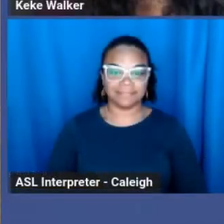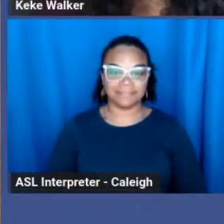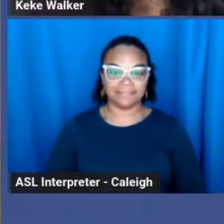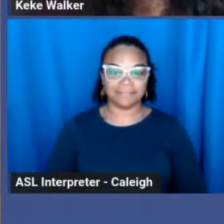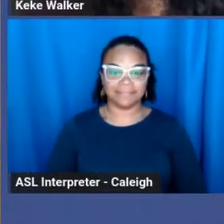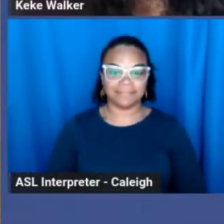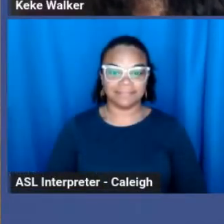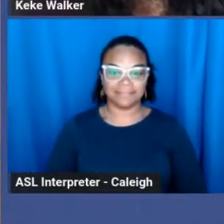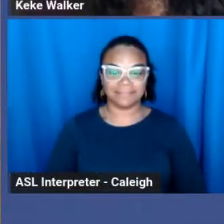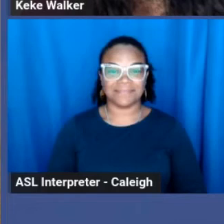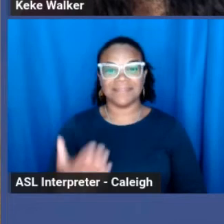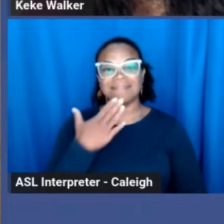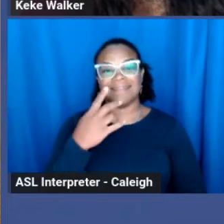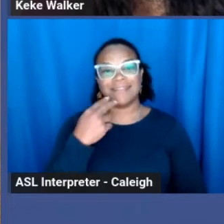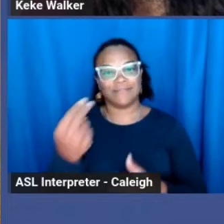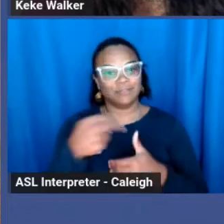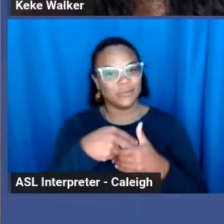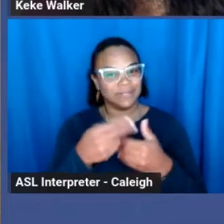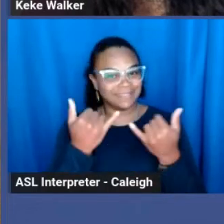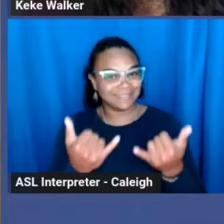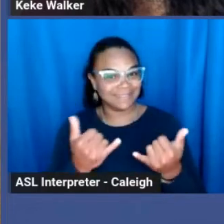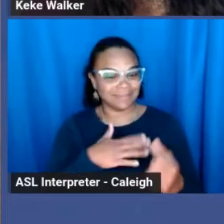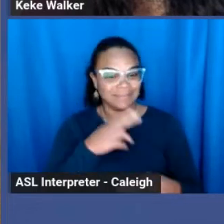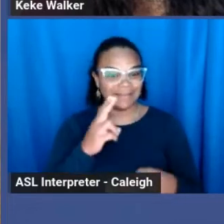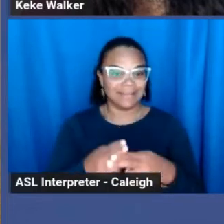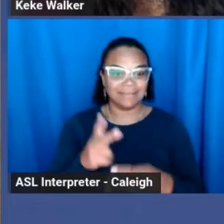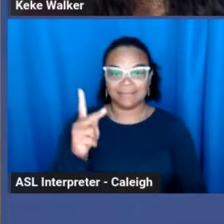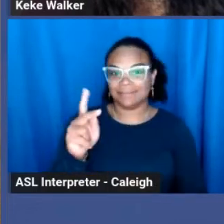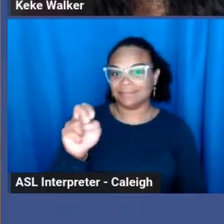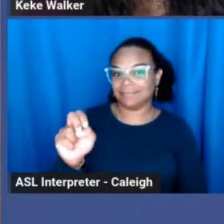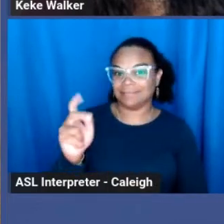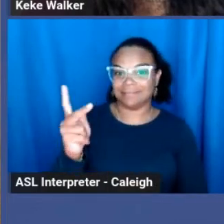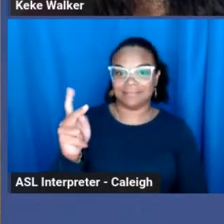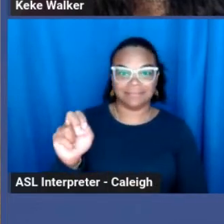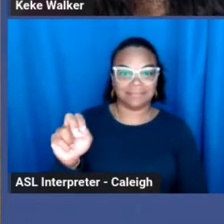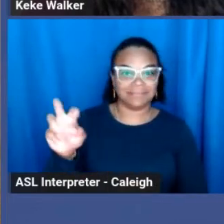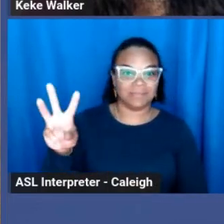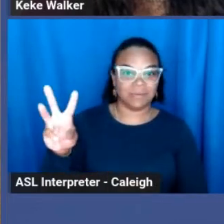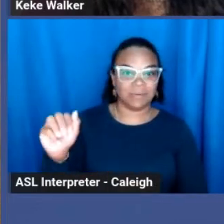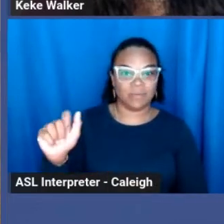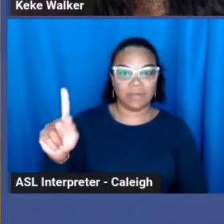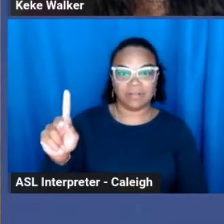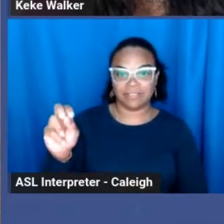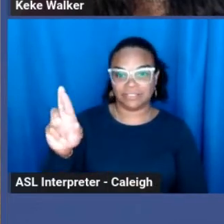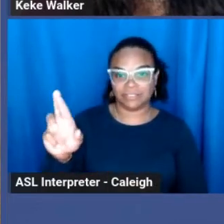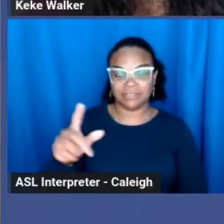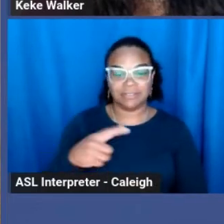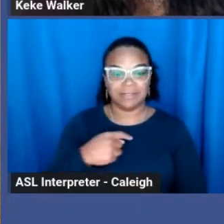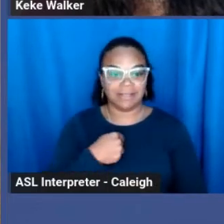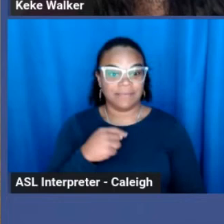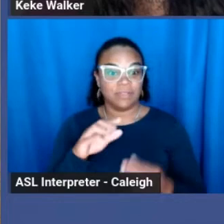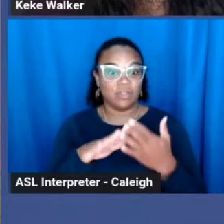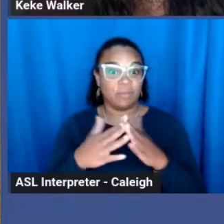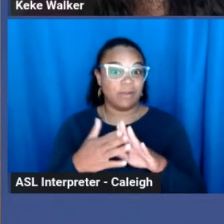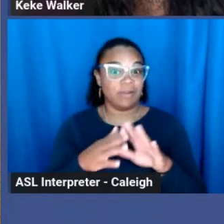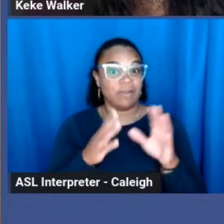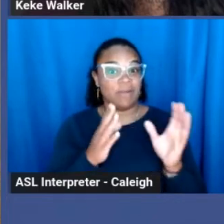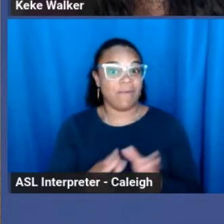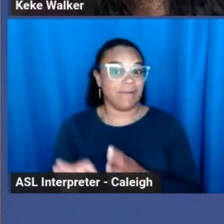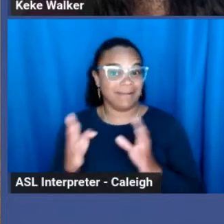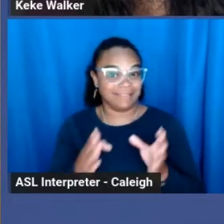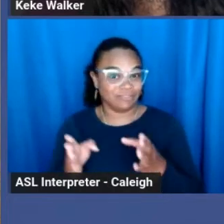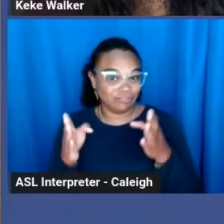Thank you for joining me today. My name is Kiki Walker. I am a community organizer,